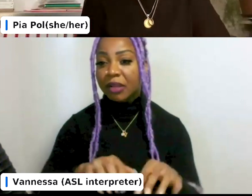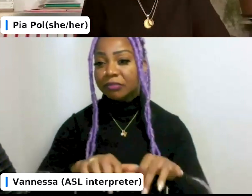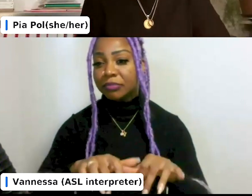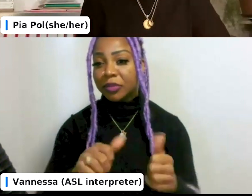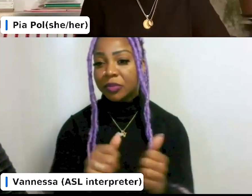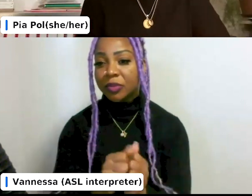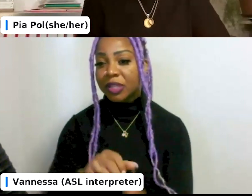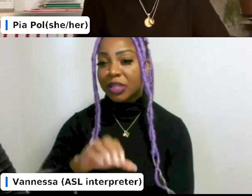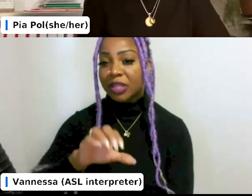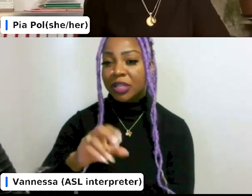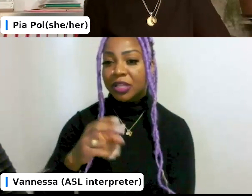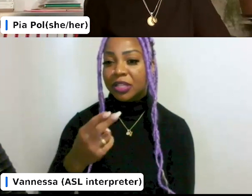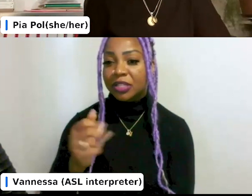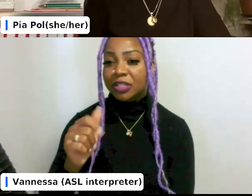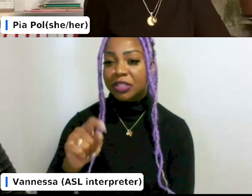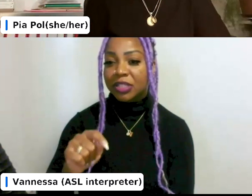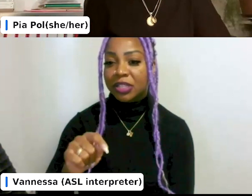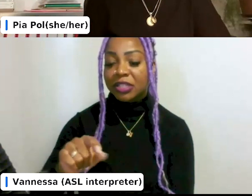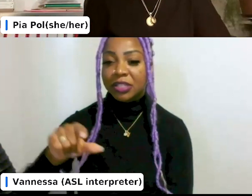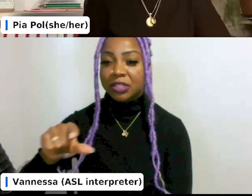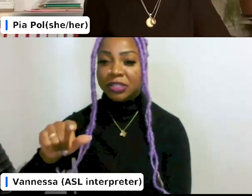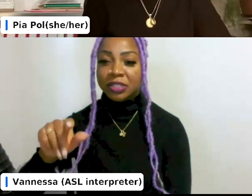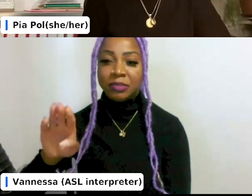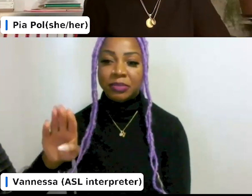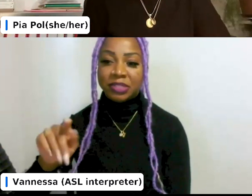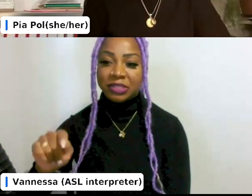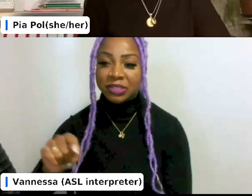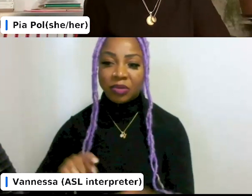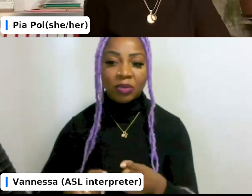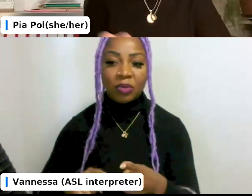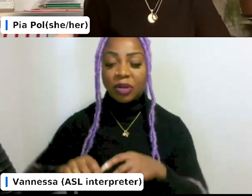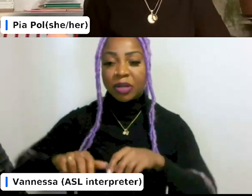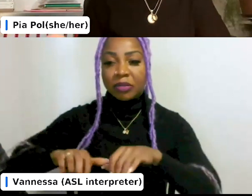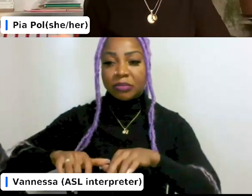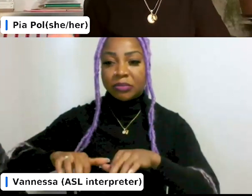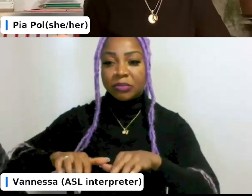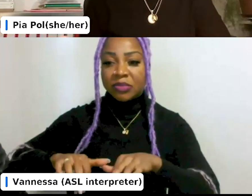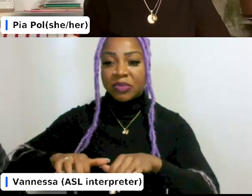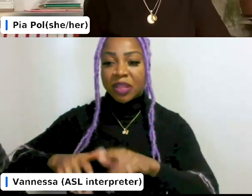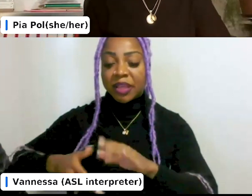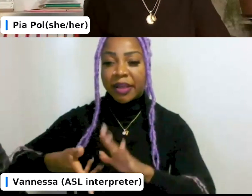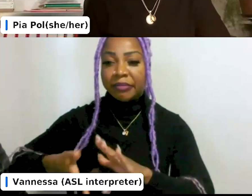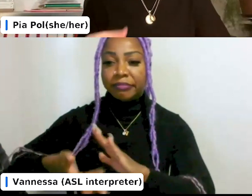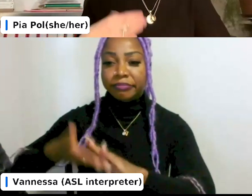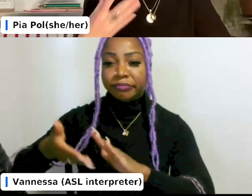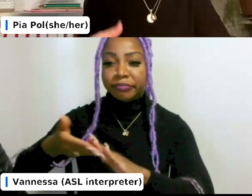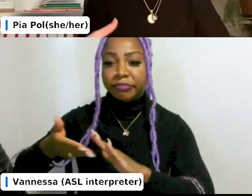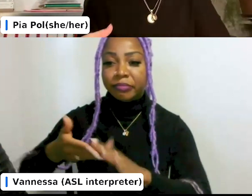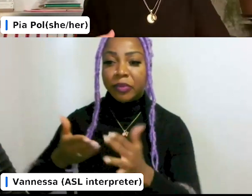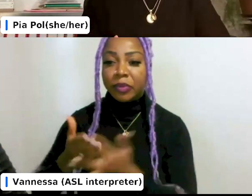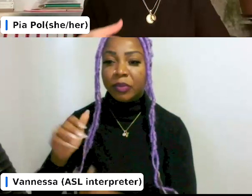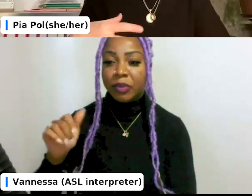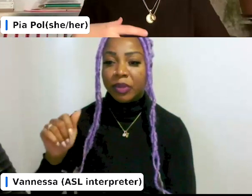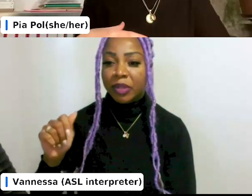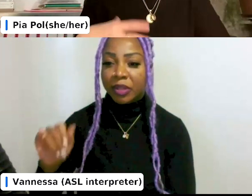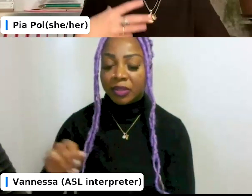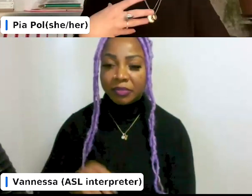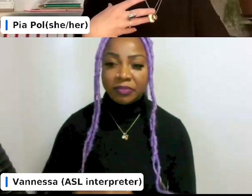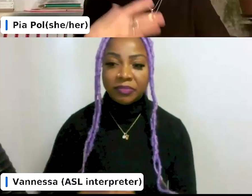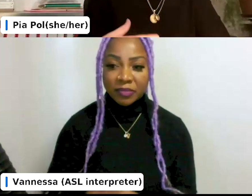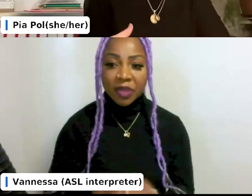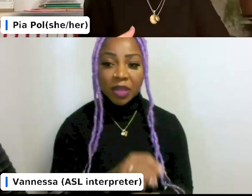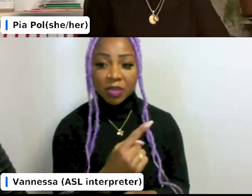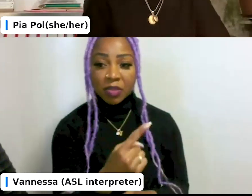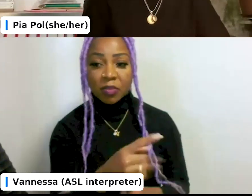imagery that has been, um, generated with AI. And even one of the designers of the choir used AI to make